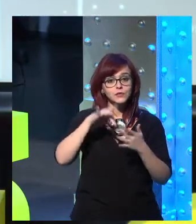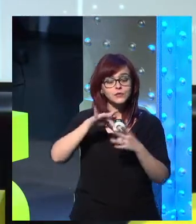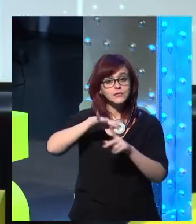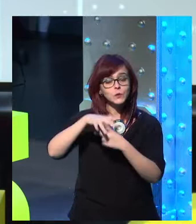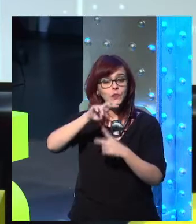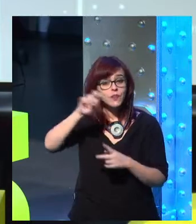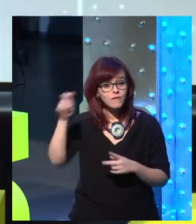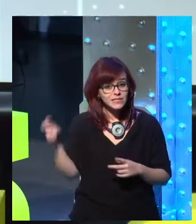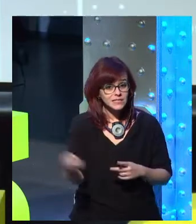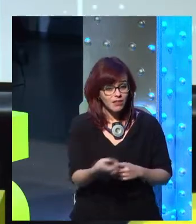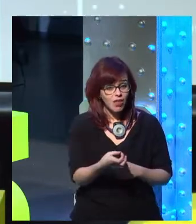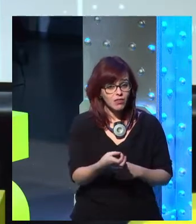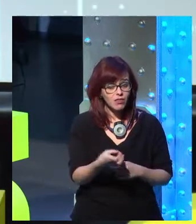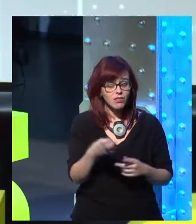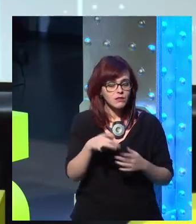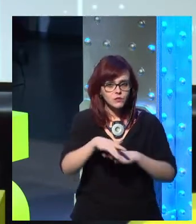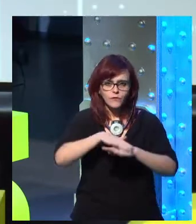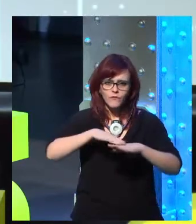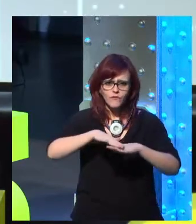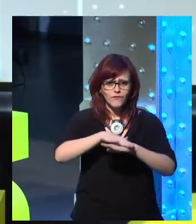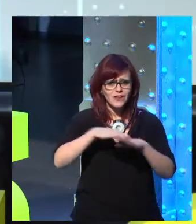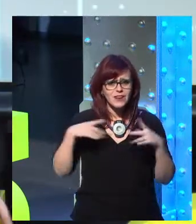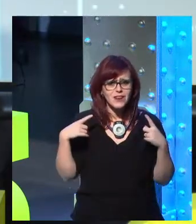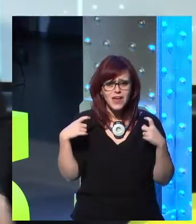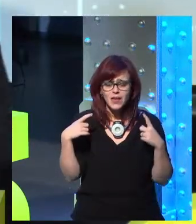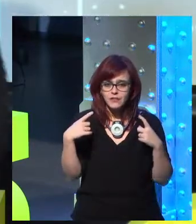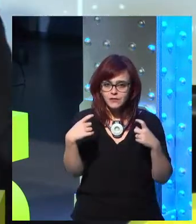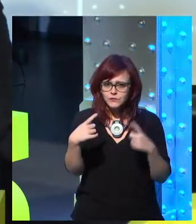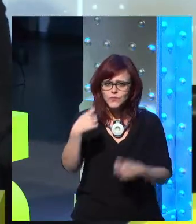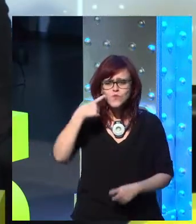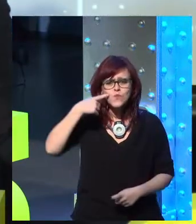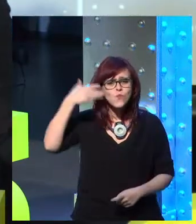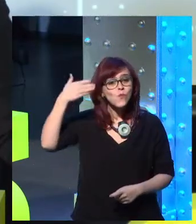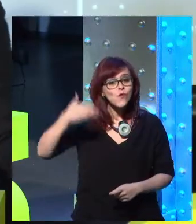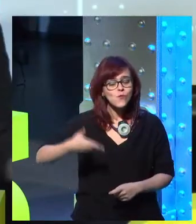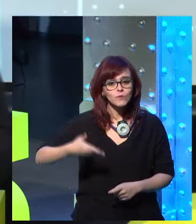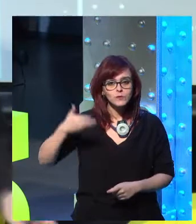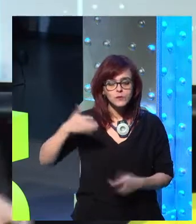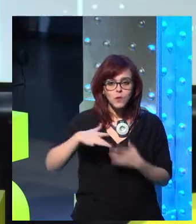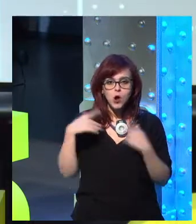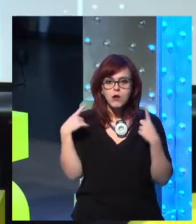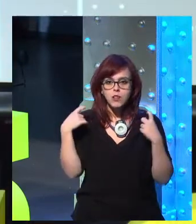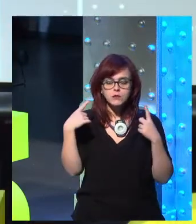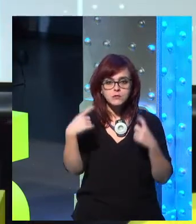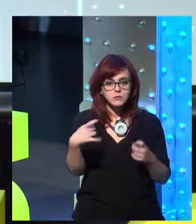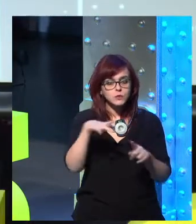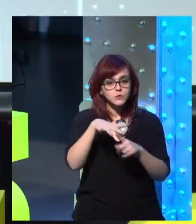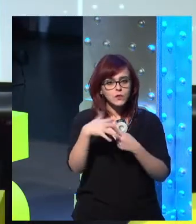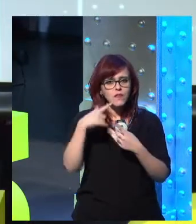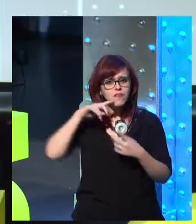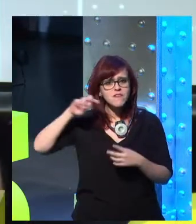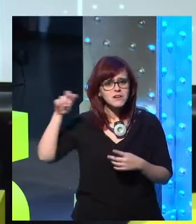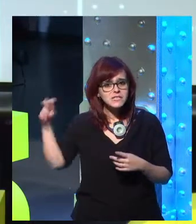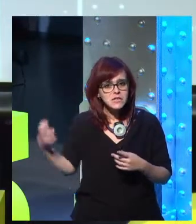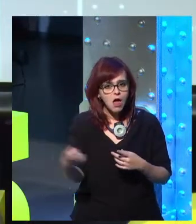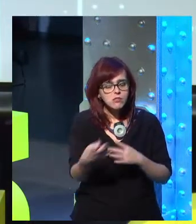the ship gets attacked, there's some resiliency. If we don't have that in the future, it's over. We don't have a chance. We can't be a